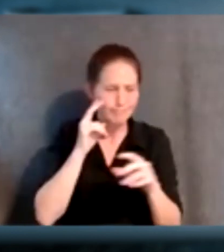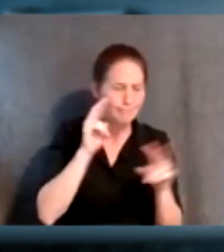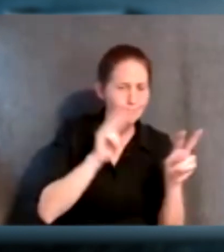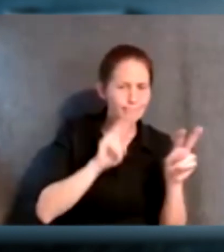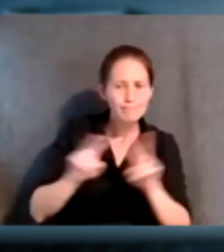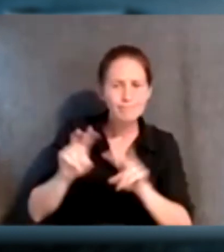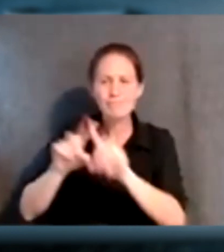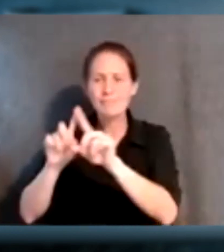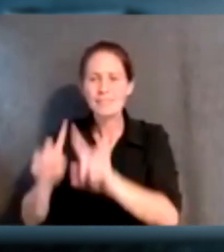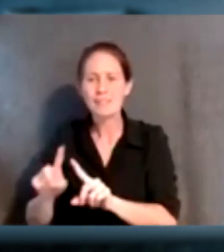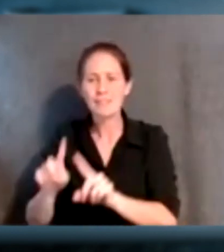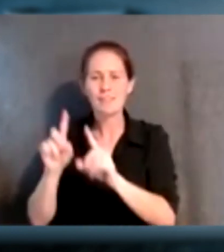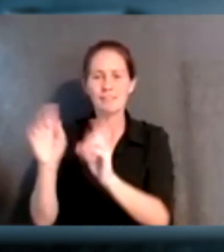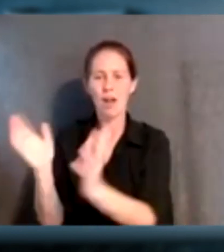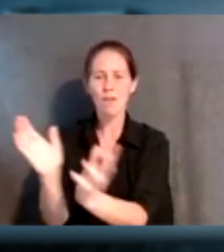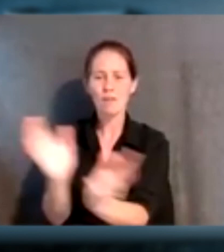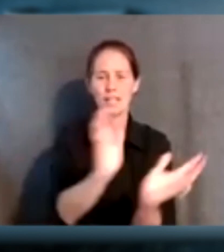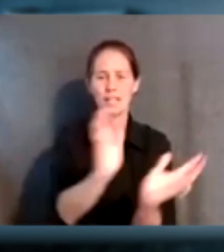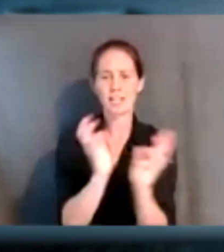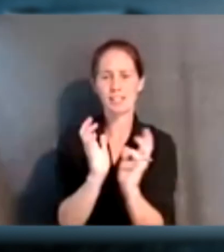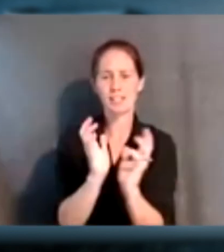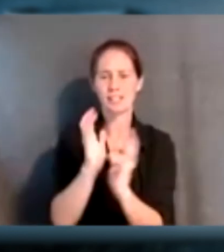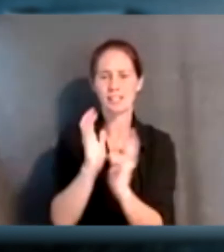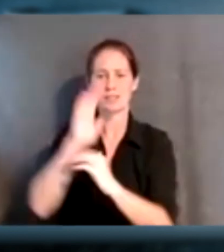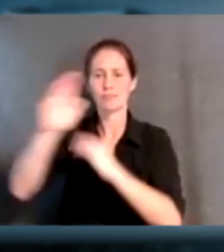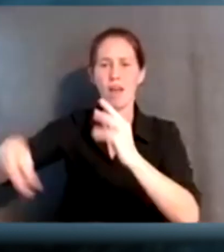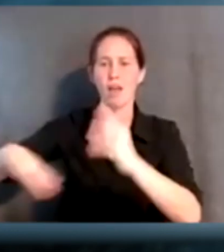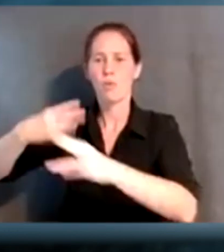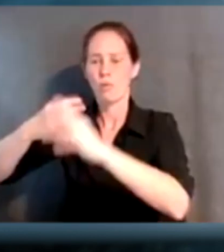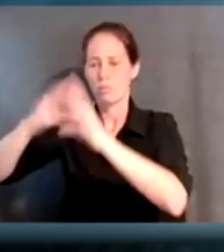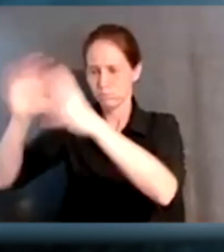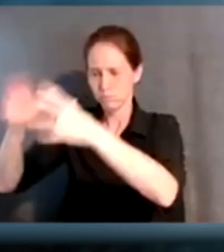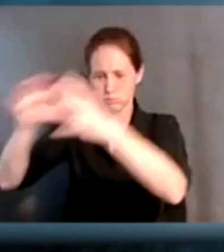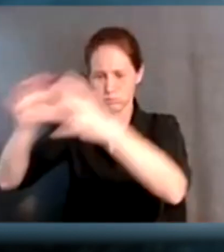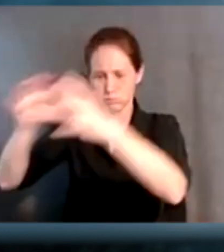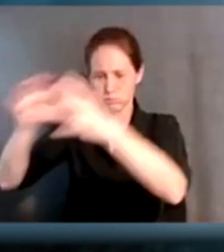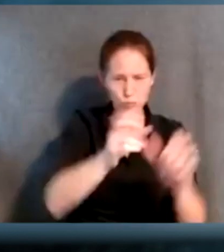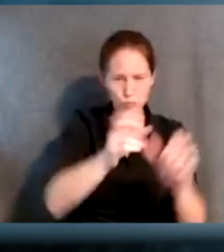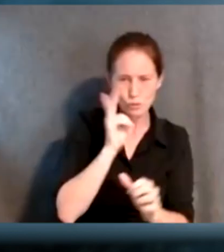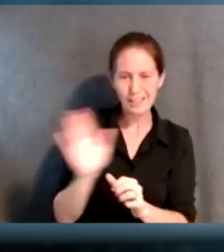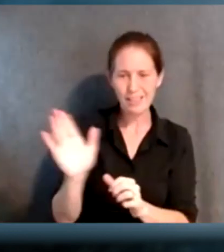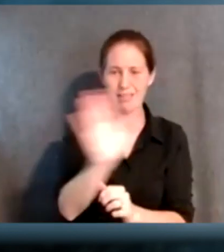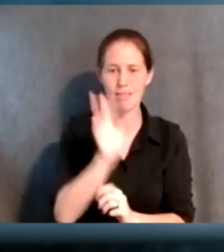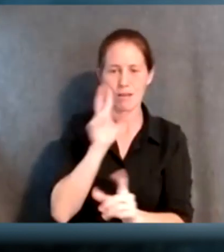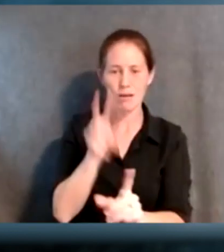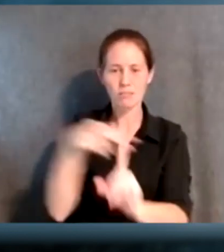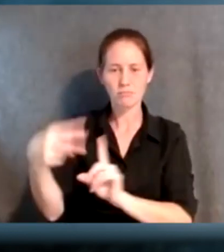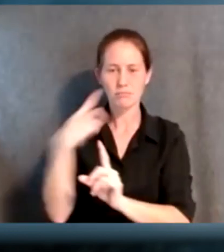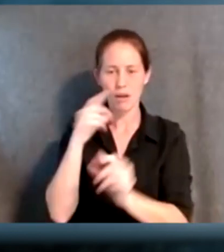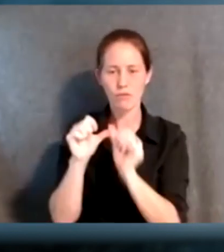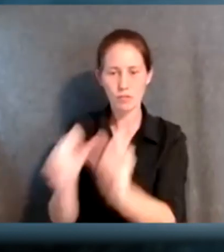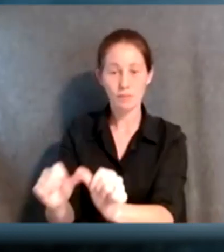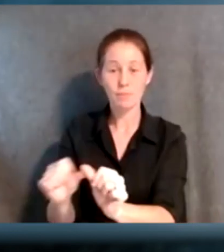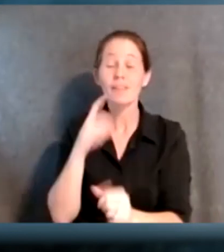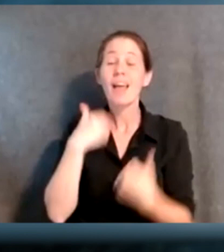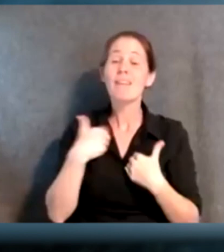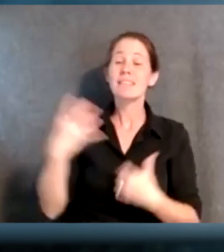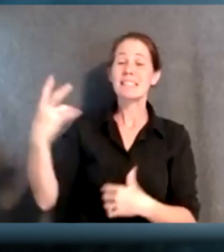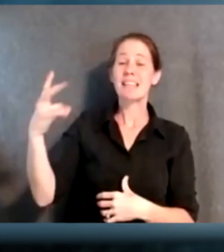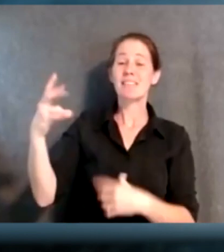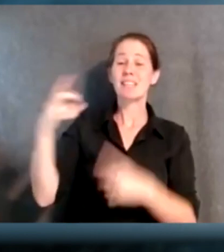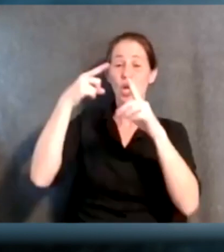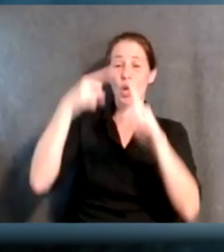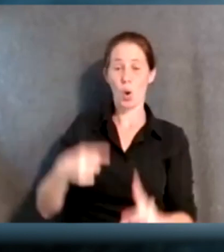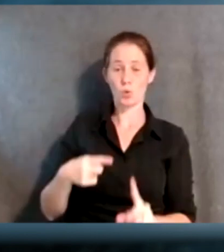happening around the world with regards to sustainability and resilience. And the 17 goals that were created